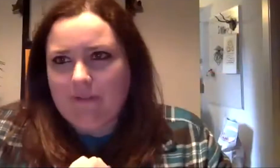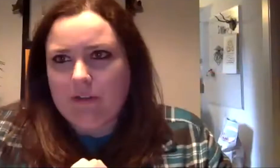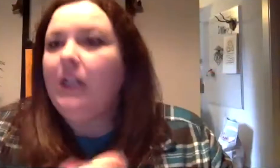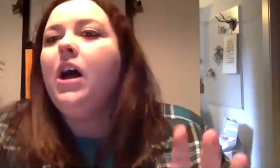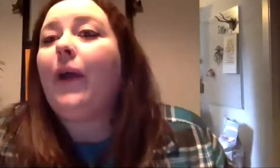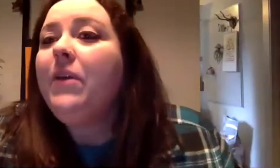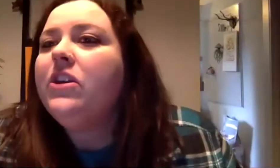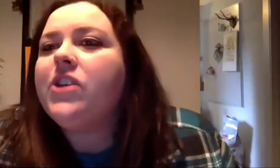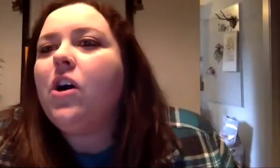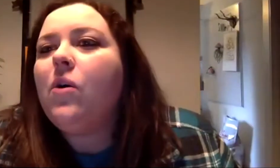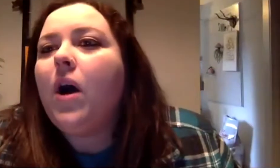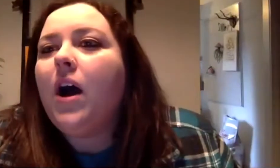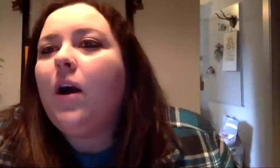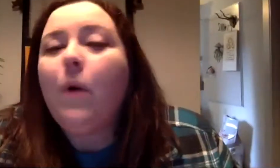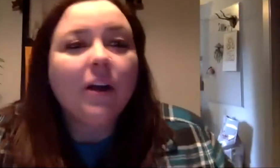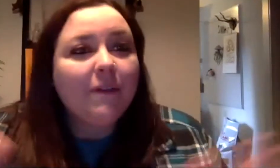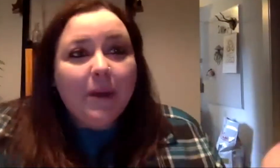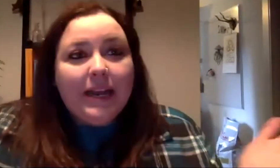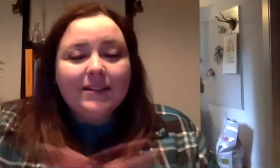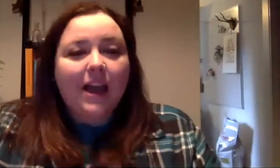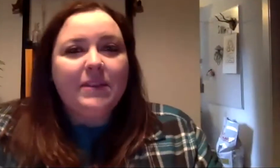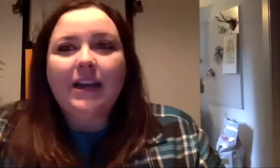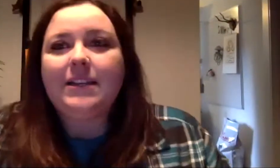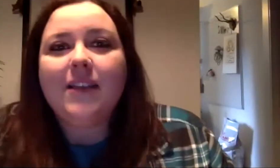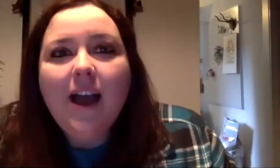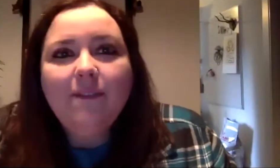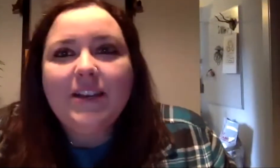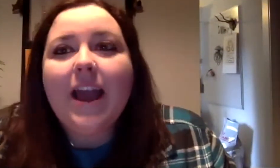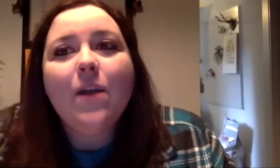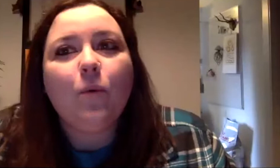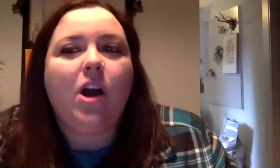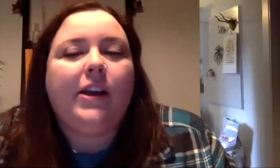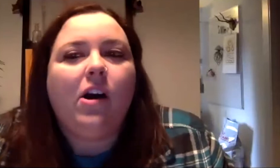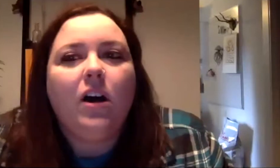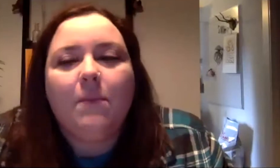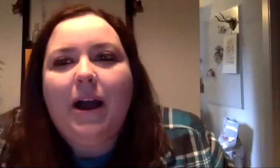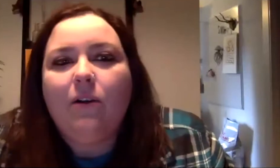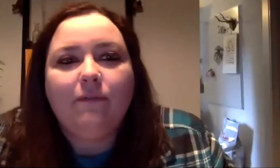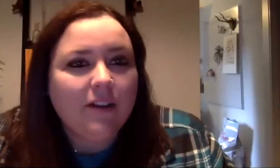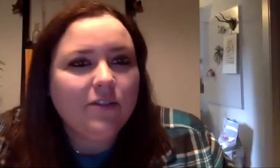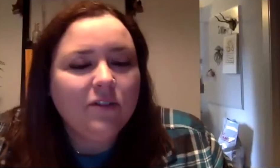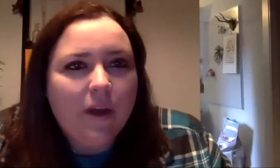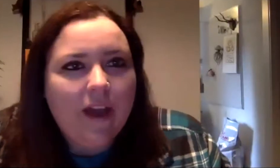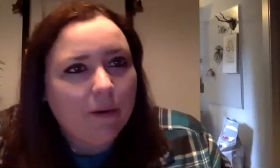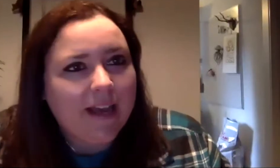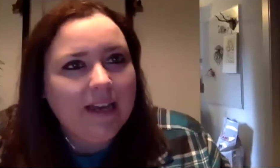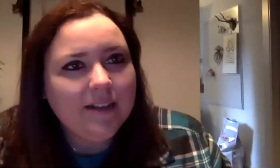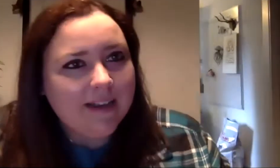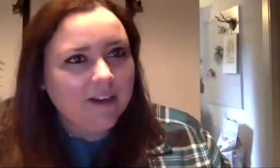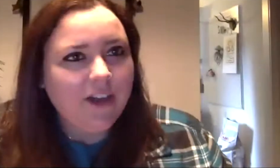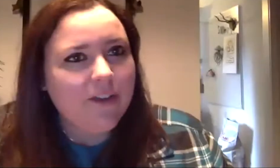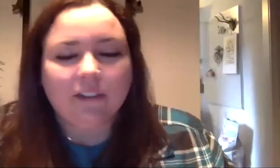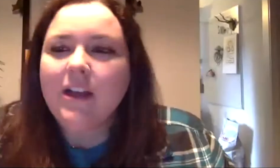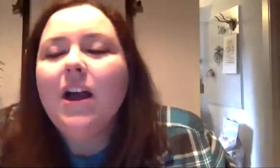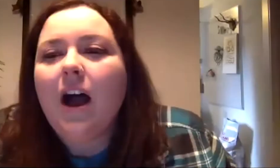Wonderful. Okay, so welcome everybody to Skype a Scientist Live. Today we're talking all about fossils with our scientist